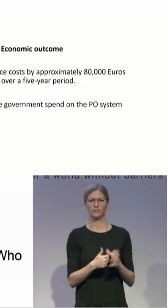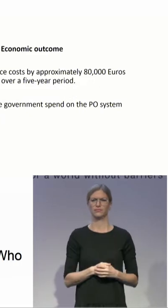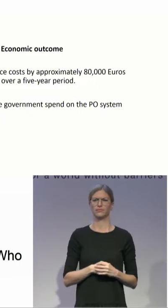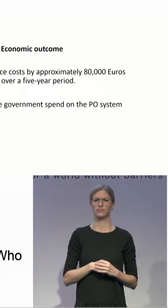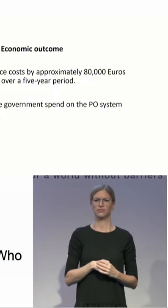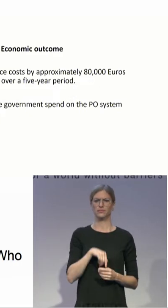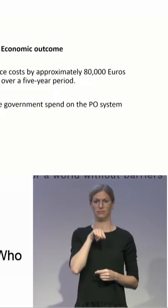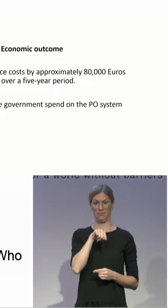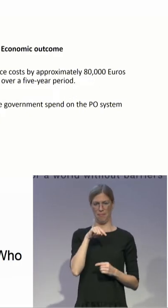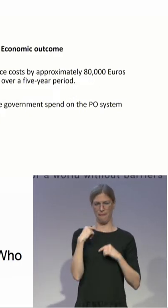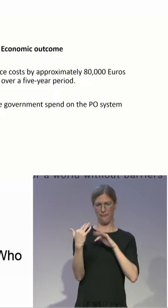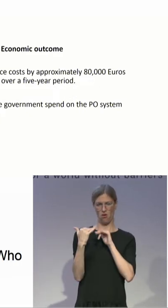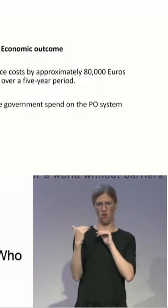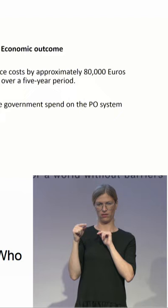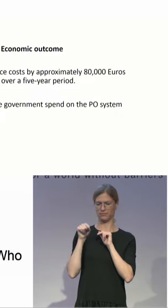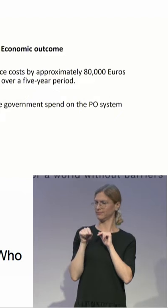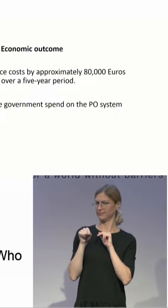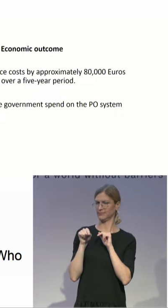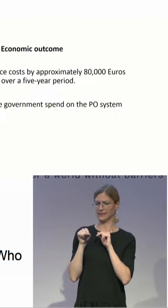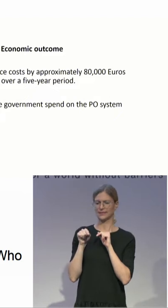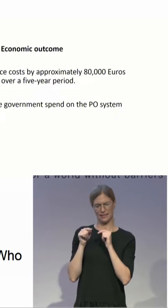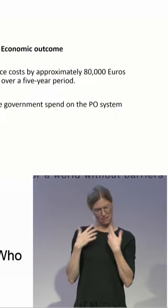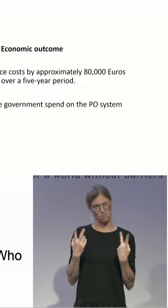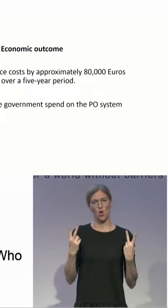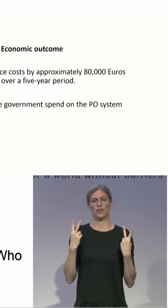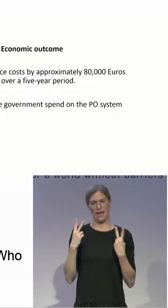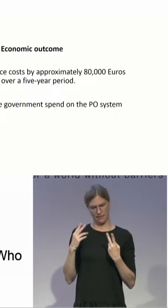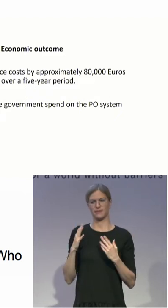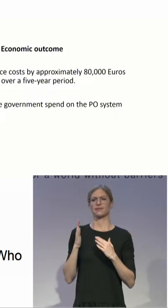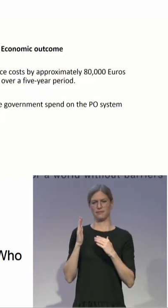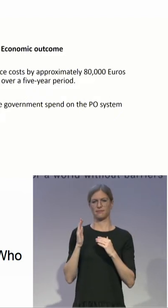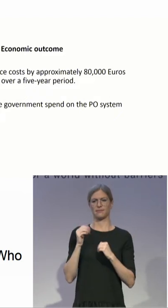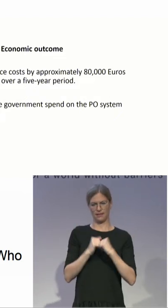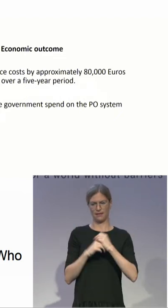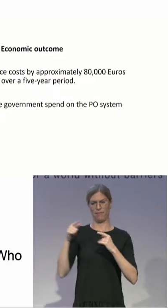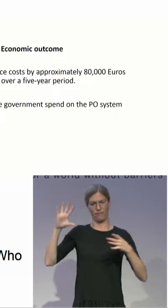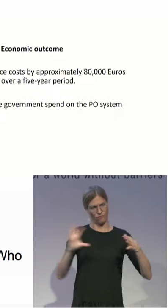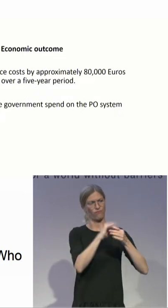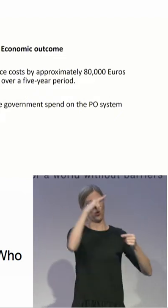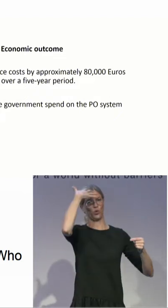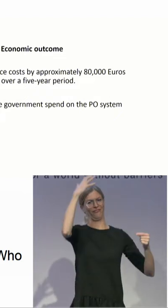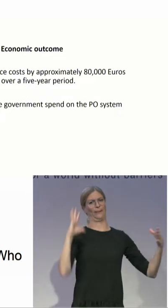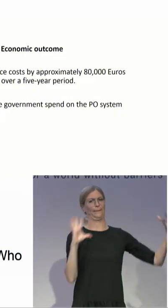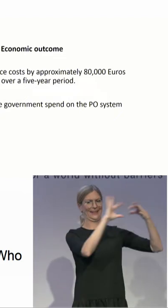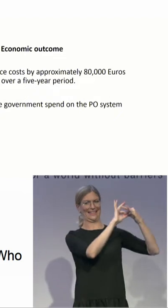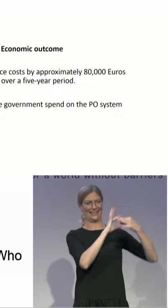the government to avoid conflicts of interest and to gain trust from the persons who need the service most.